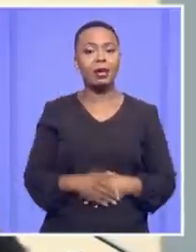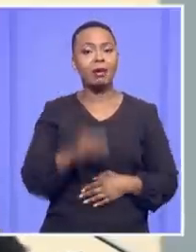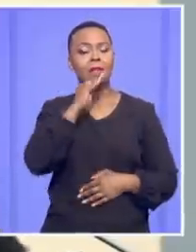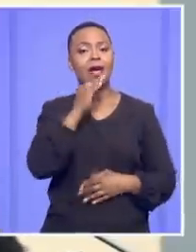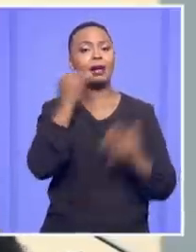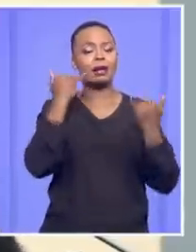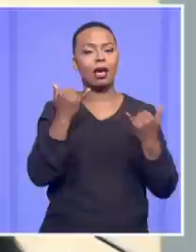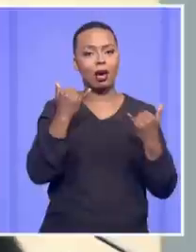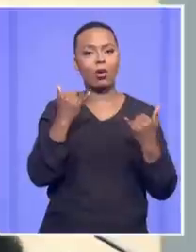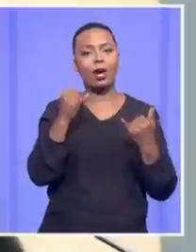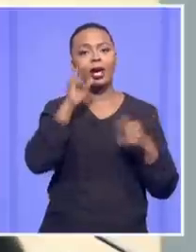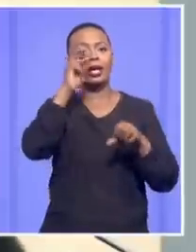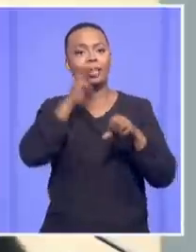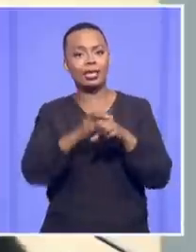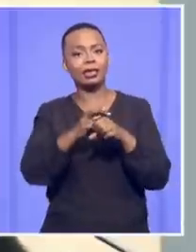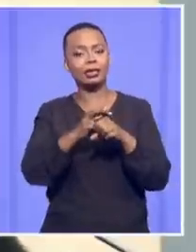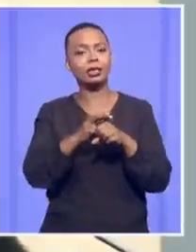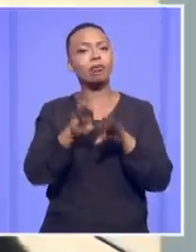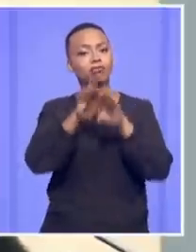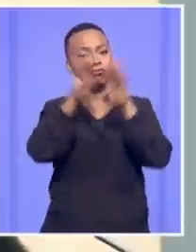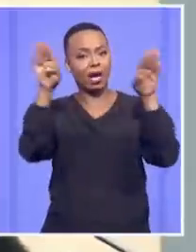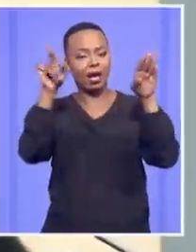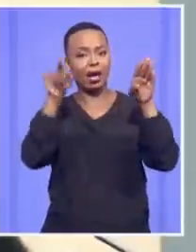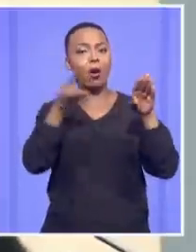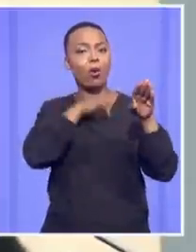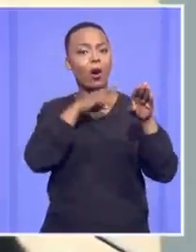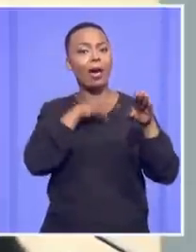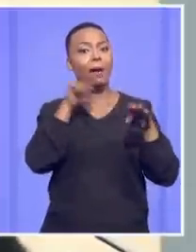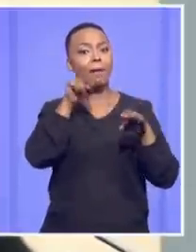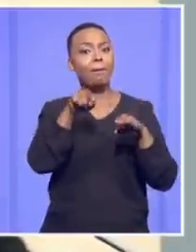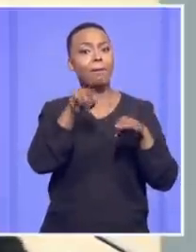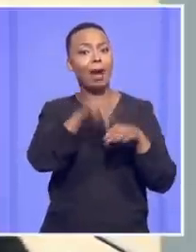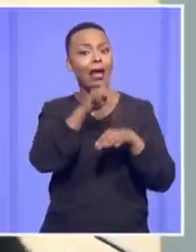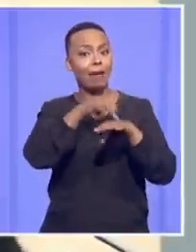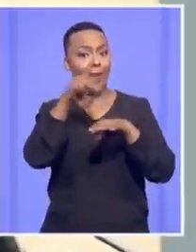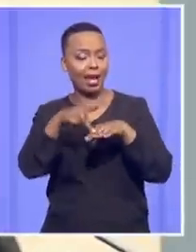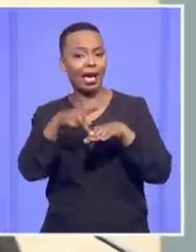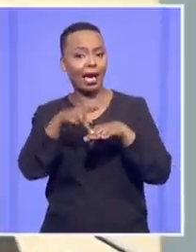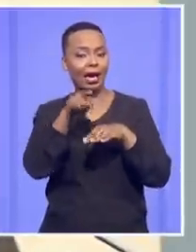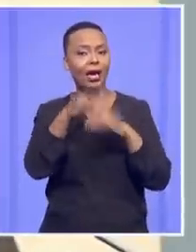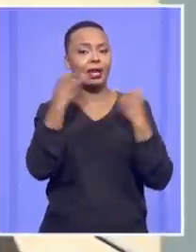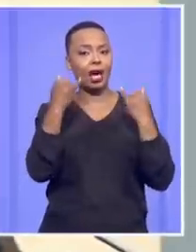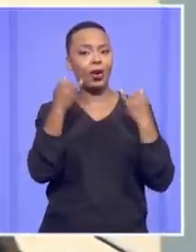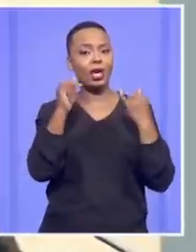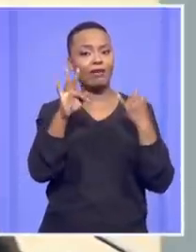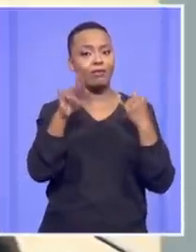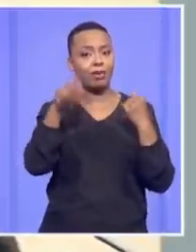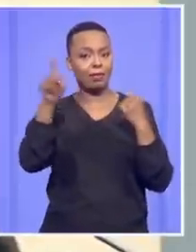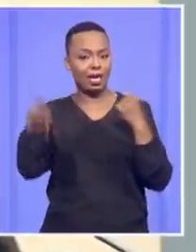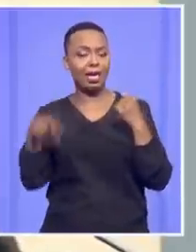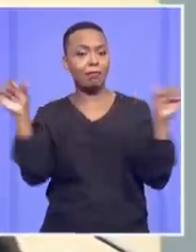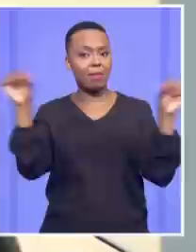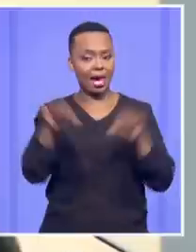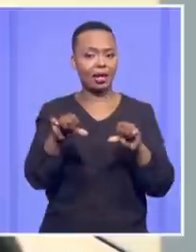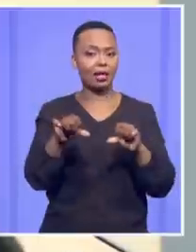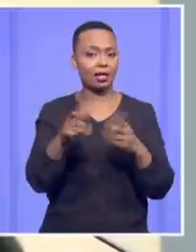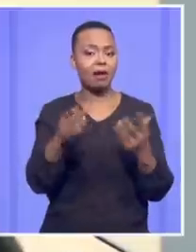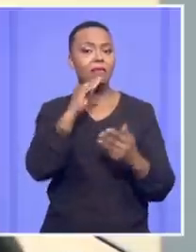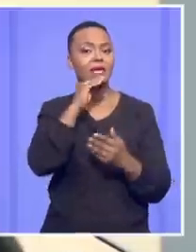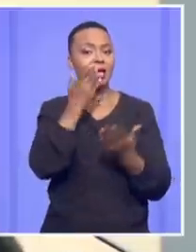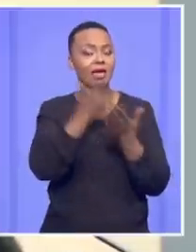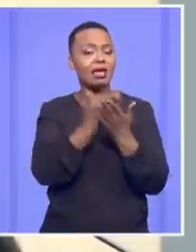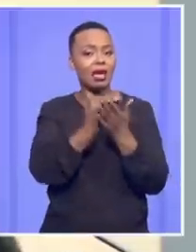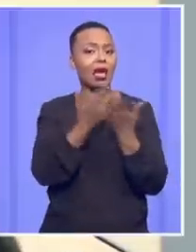not just in general, but for the Pala Pala investigation in particular, if the Public Protector could go back. Can I give you this example?